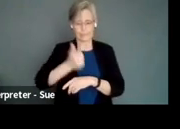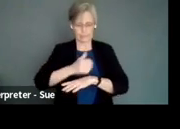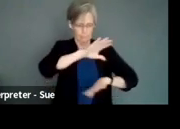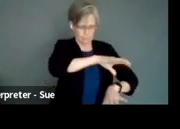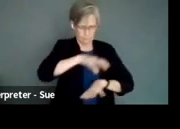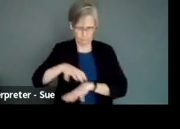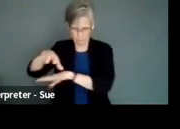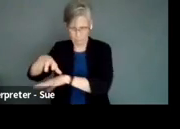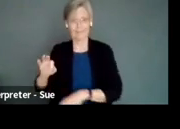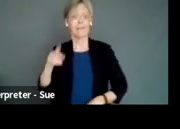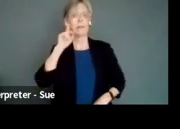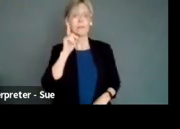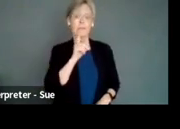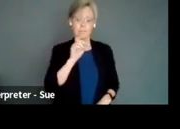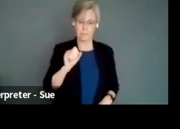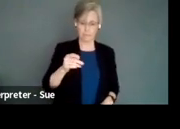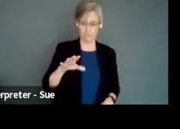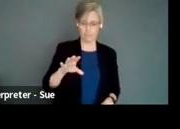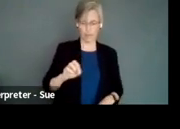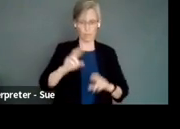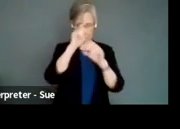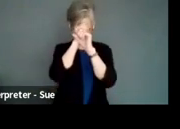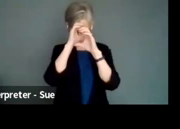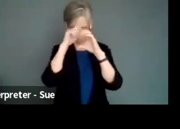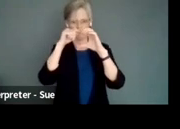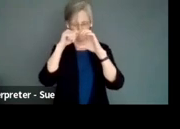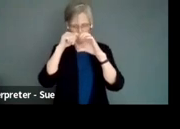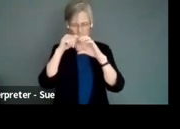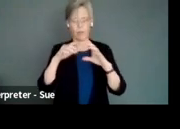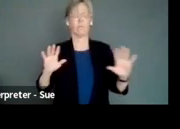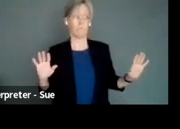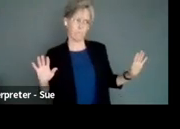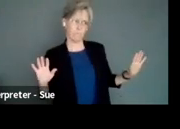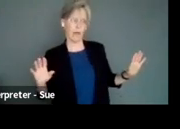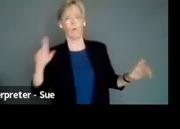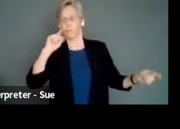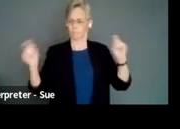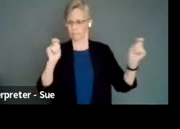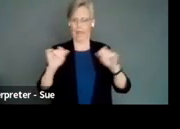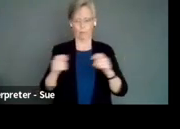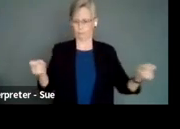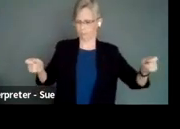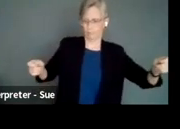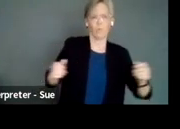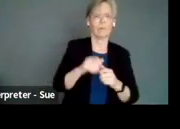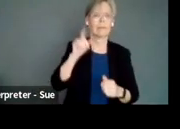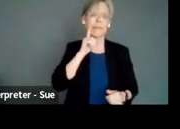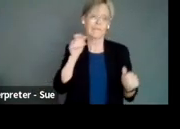a deaf space, connotation and ethos that will profoundly change the way you approach directing a show as well with deaf actors.